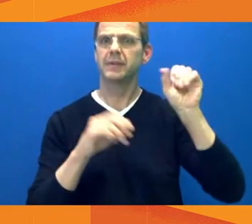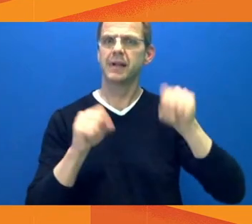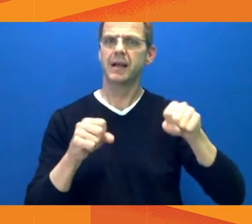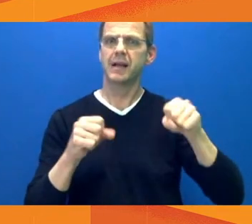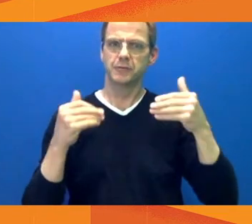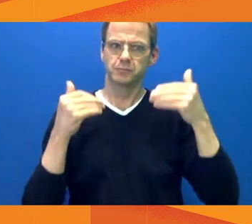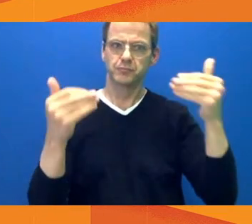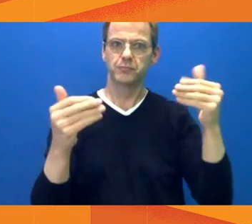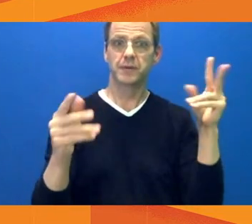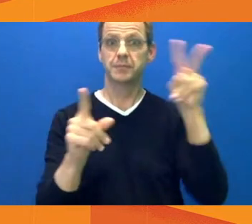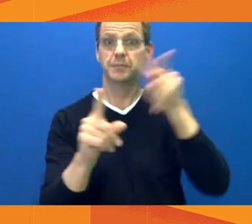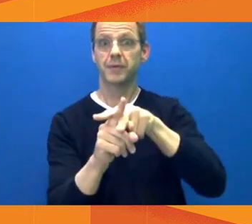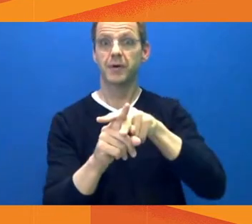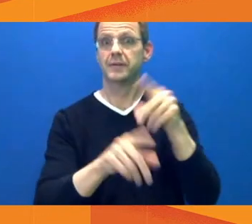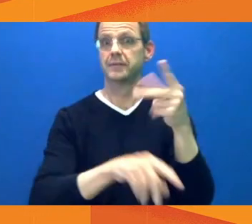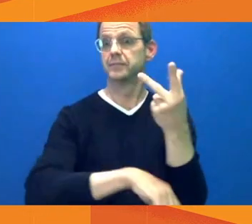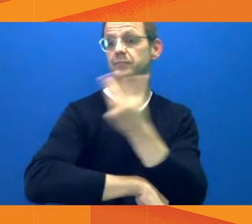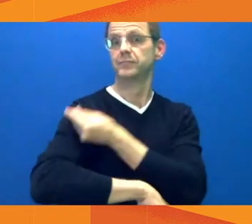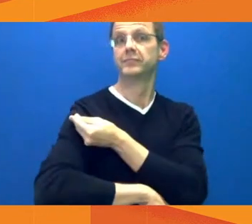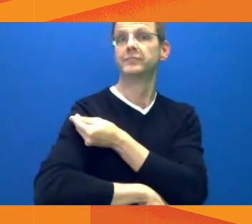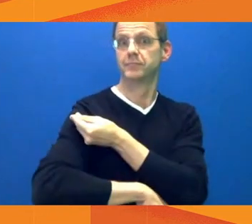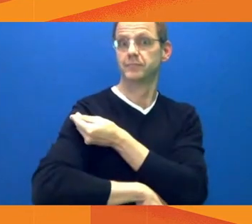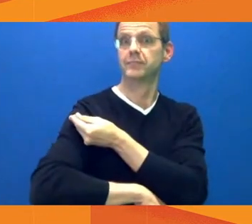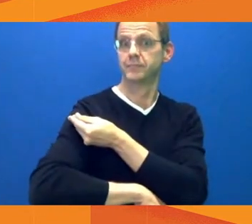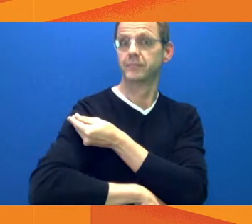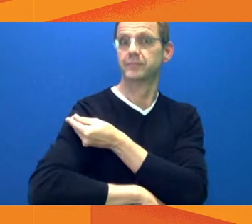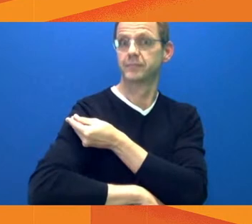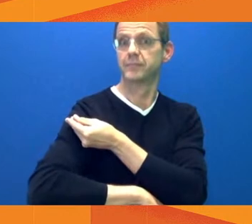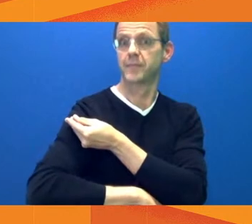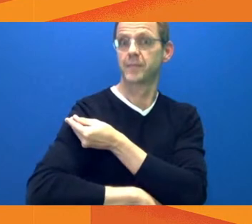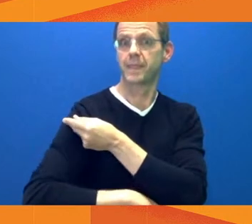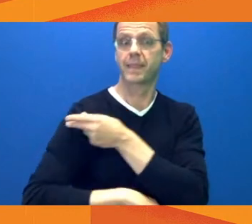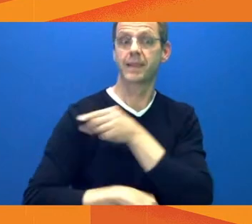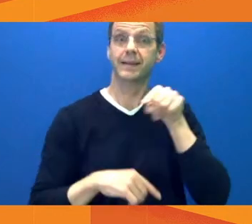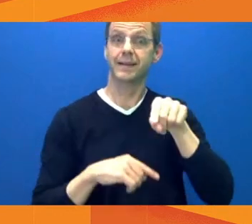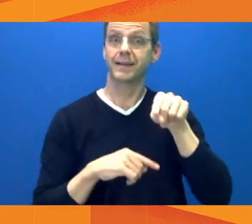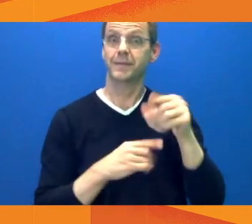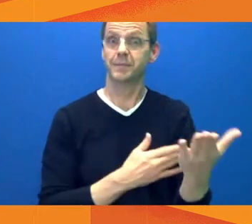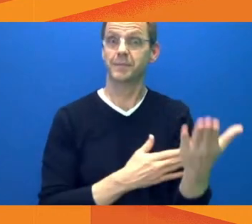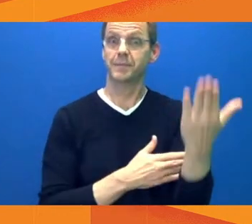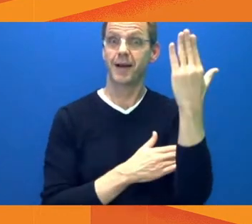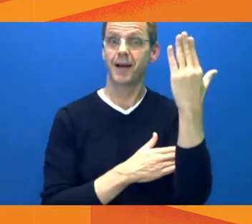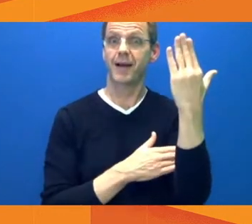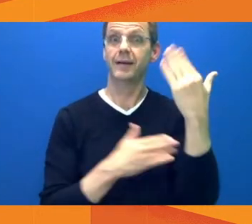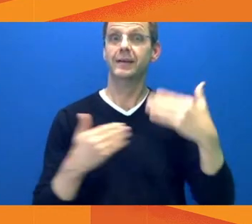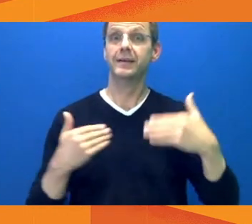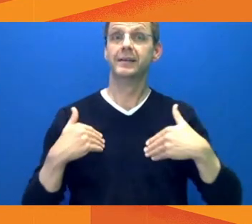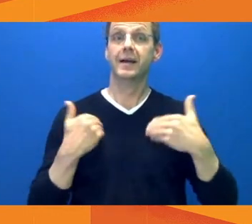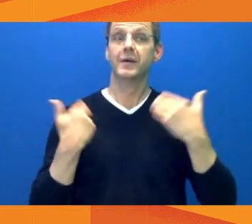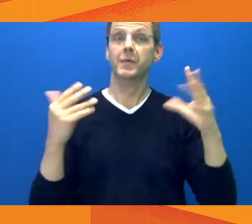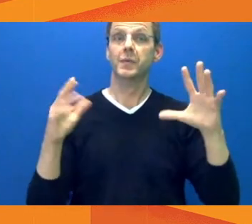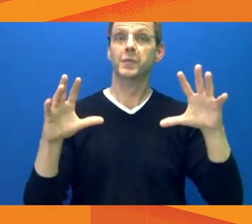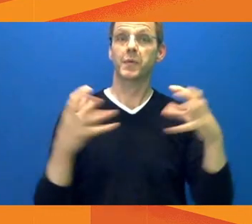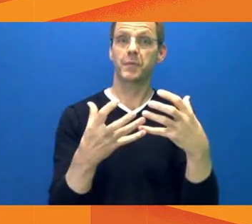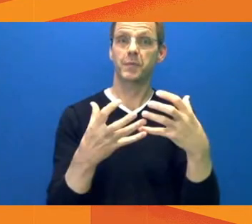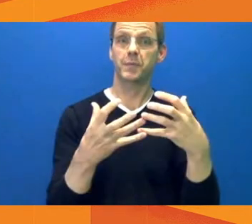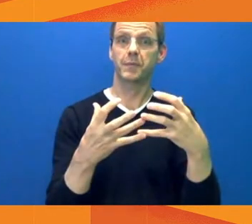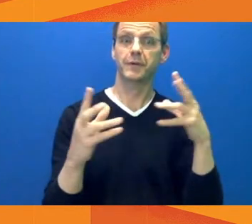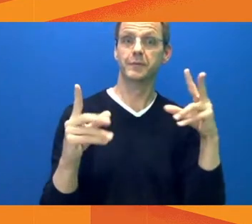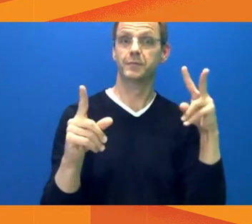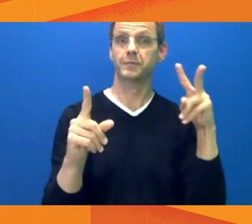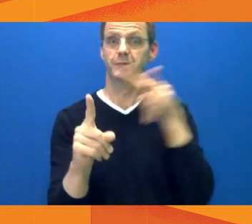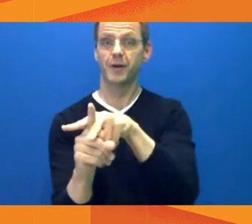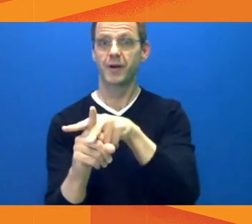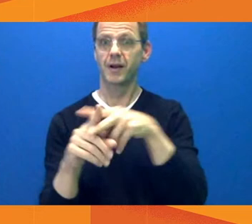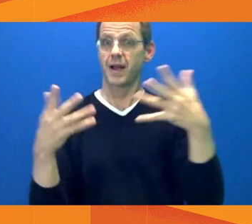millennials have already booked vaccination appointments. So thank you, millennials. I can't wait to see your vaccines. Now, I want to